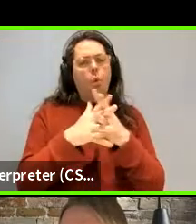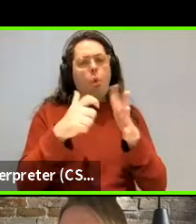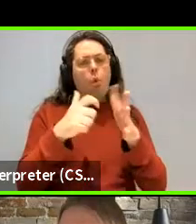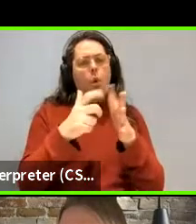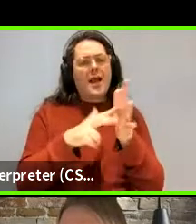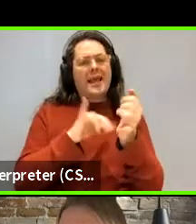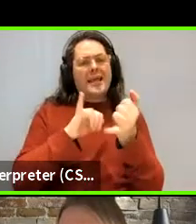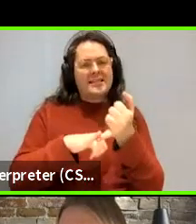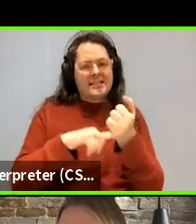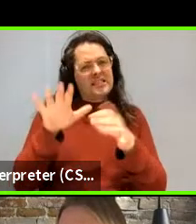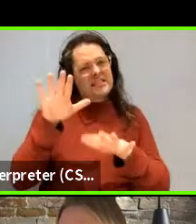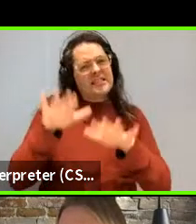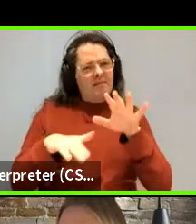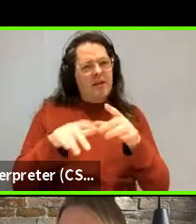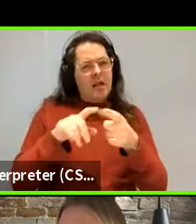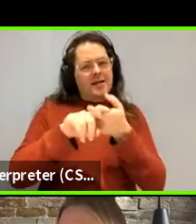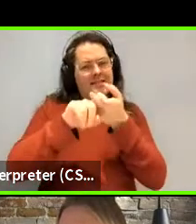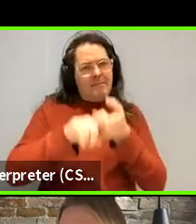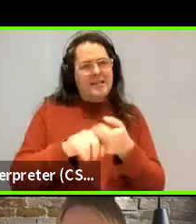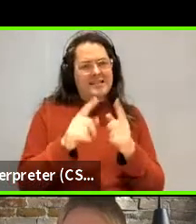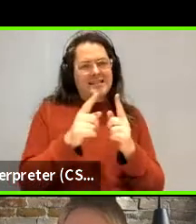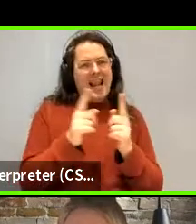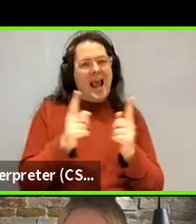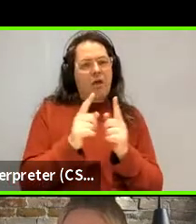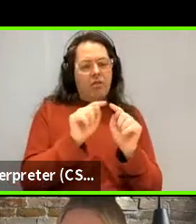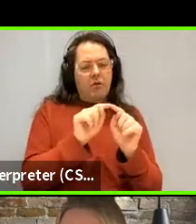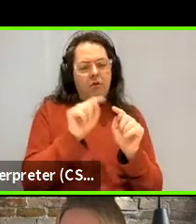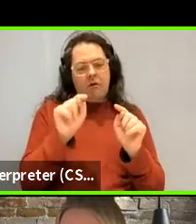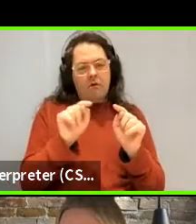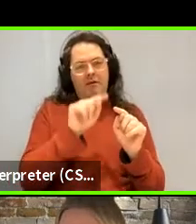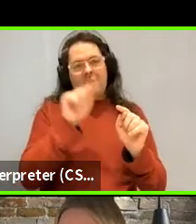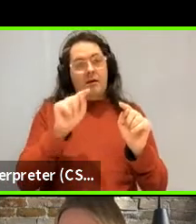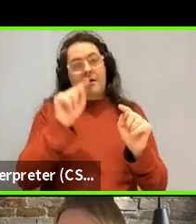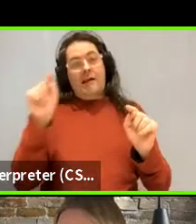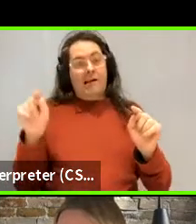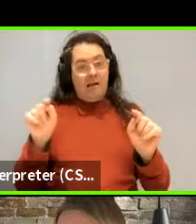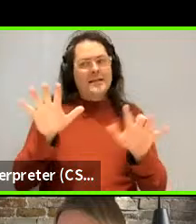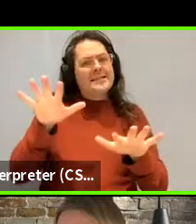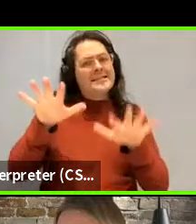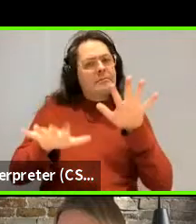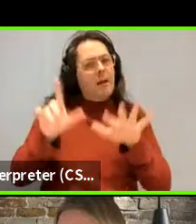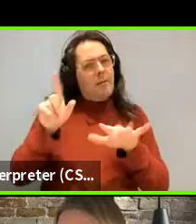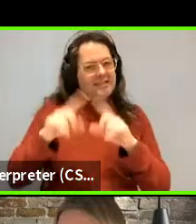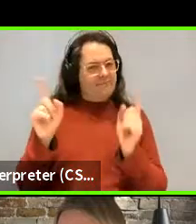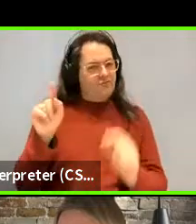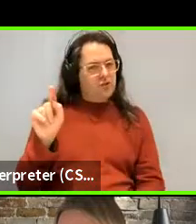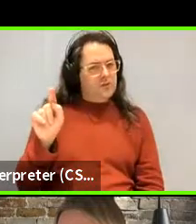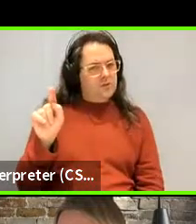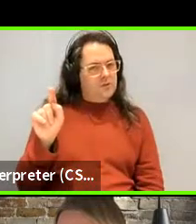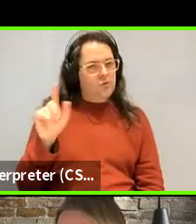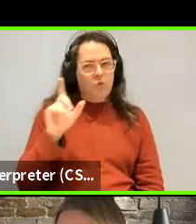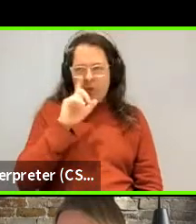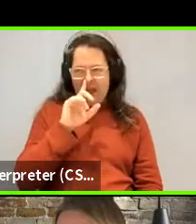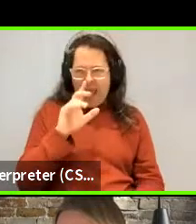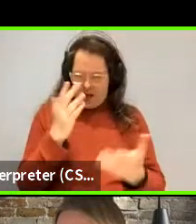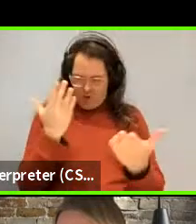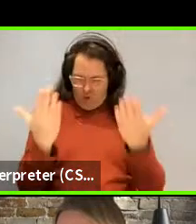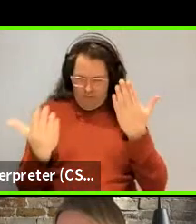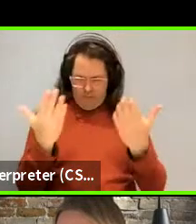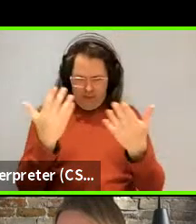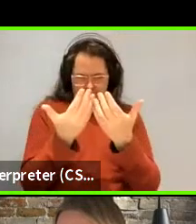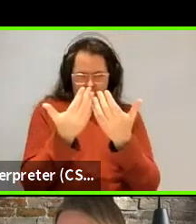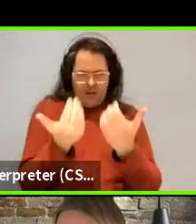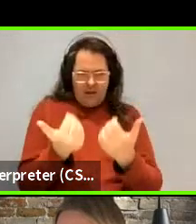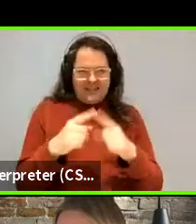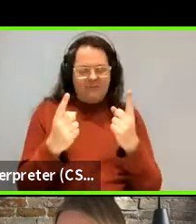to dependency length minimization, but it's not actually dependency length minimization. And so you can pull them apart in interesting ways. Um, and so Davy